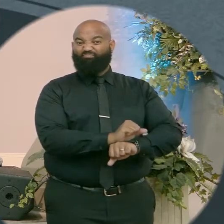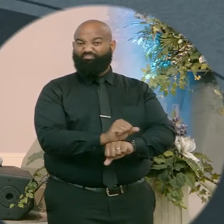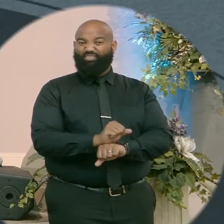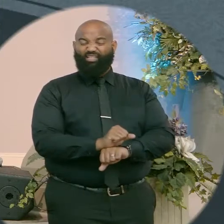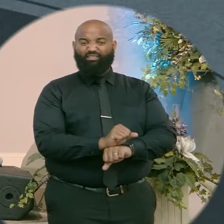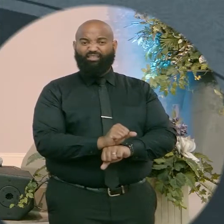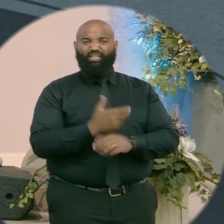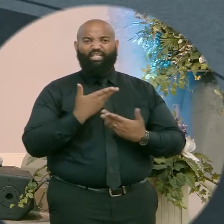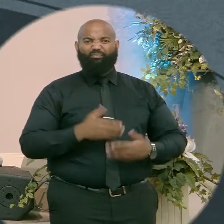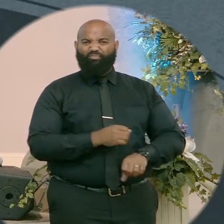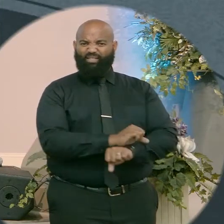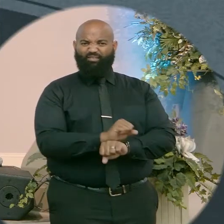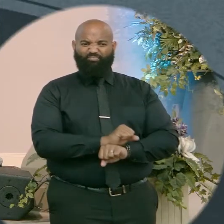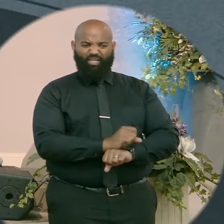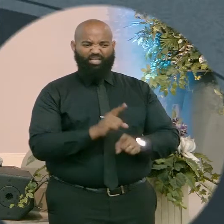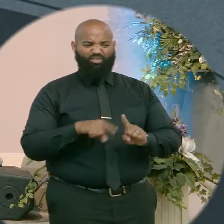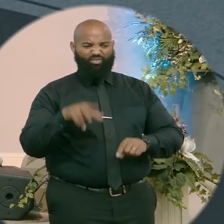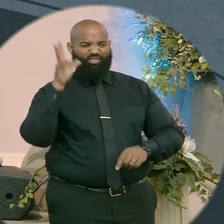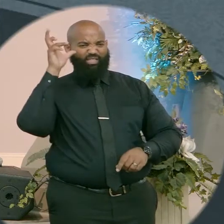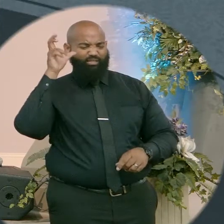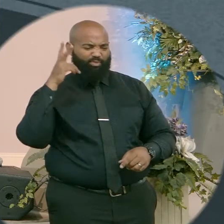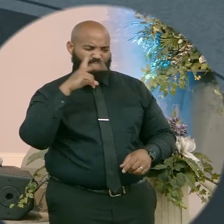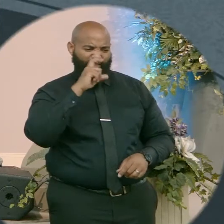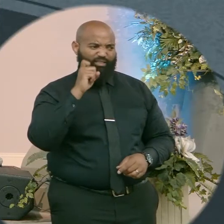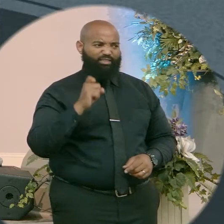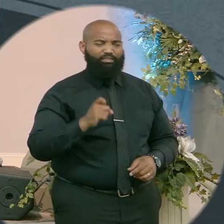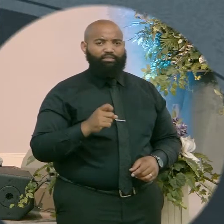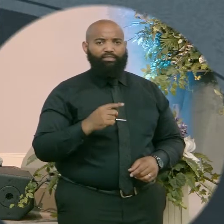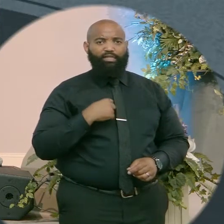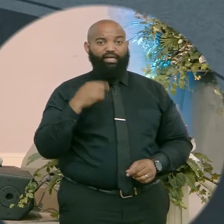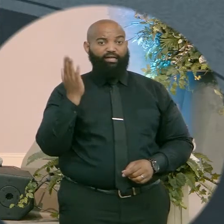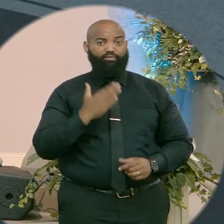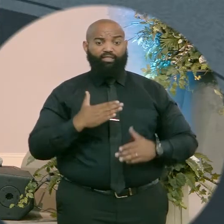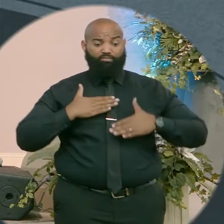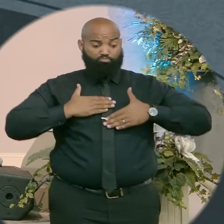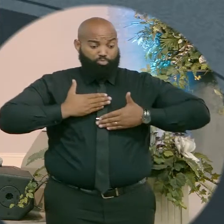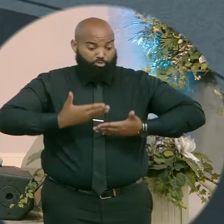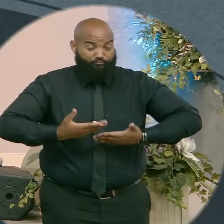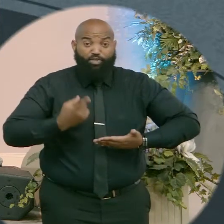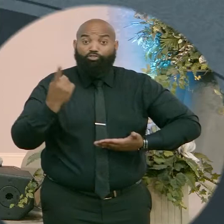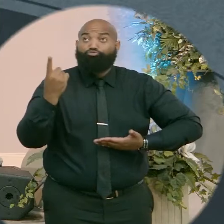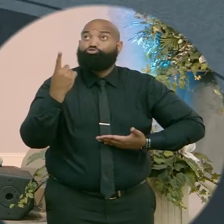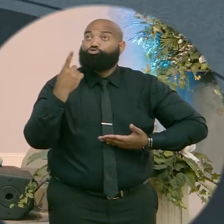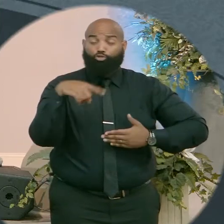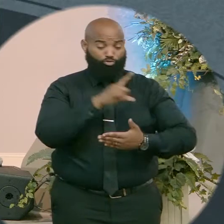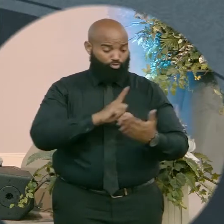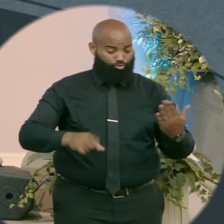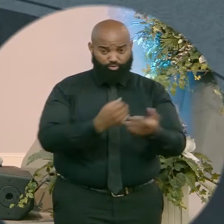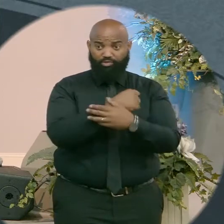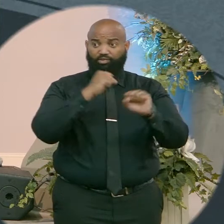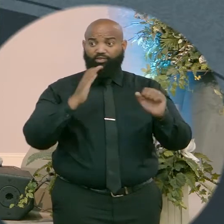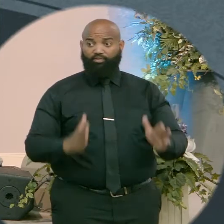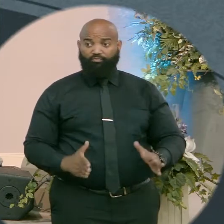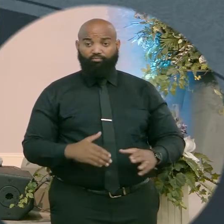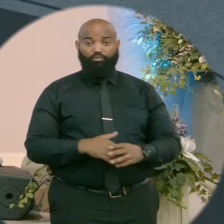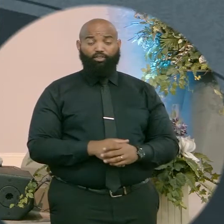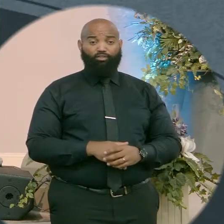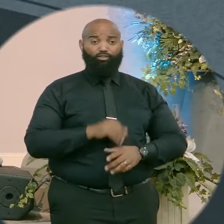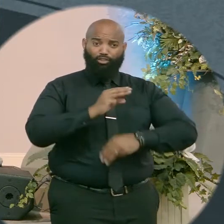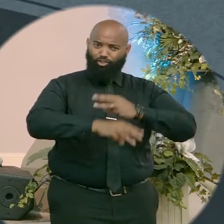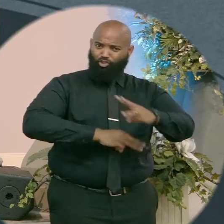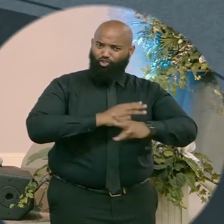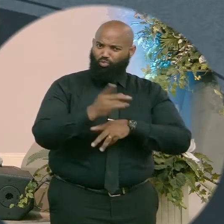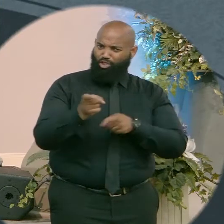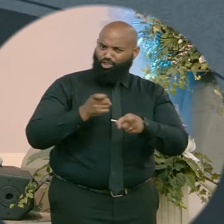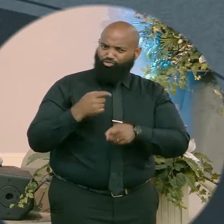Am I bound to darkness because I have never professed you as Lord and Savior? Am I bound to the ways of this world because